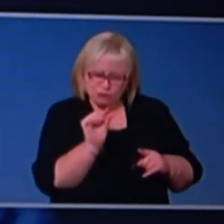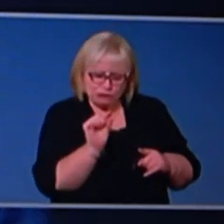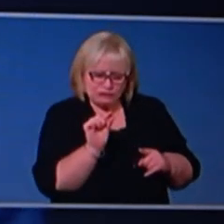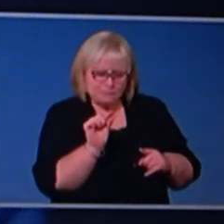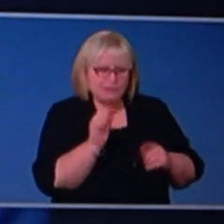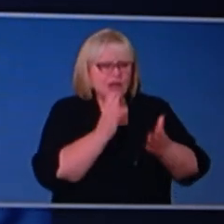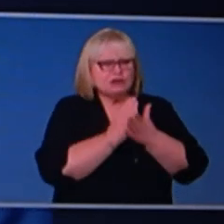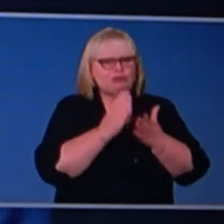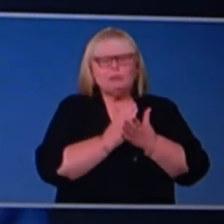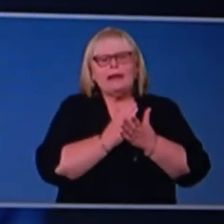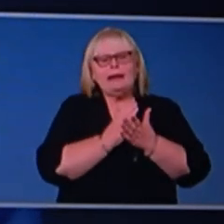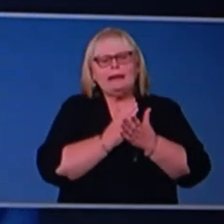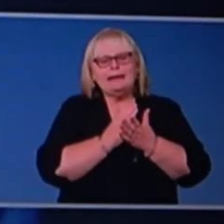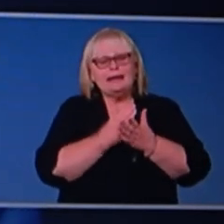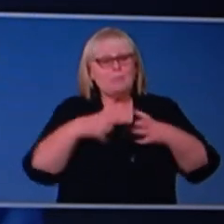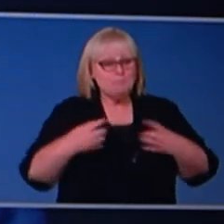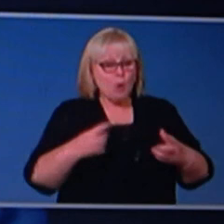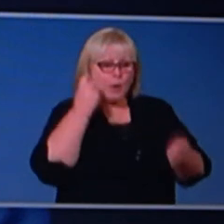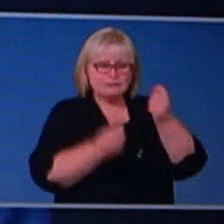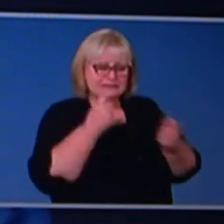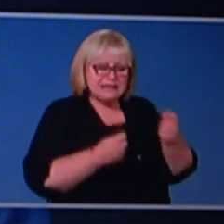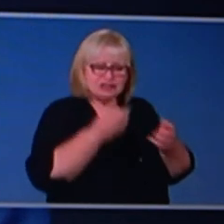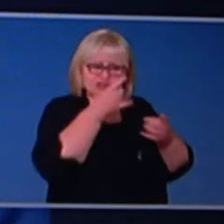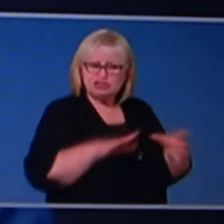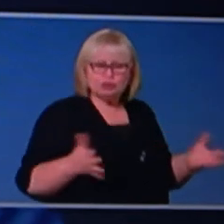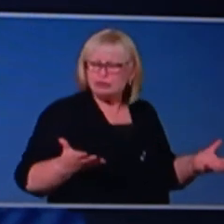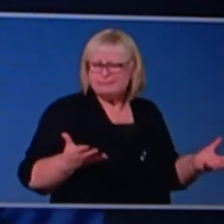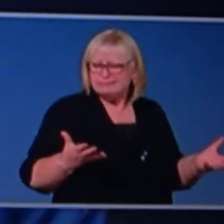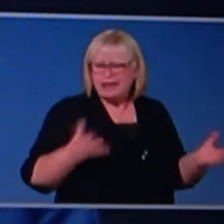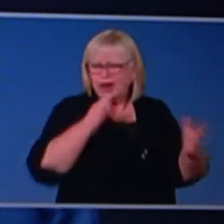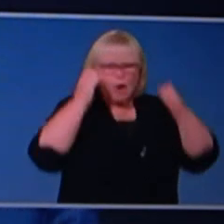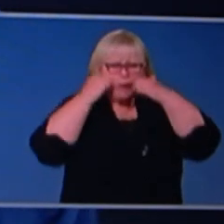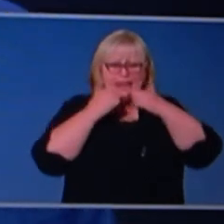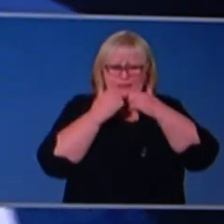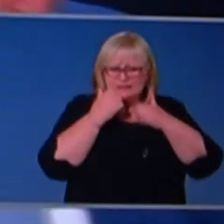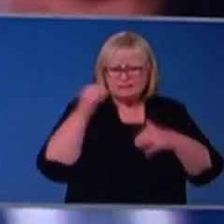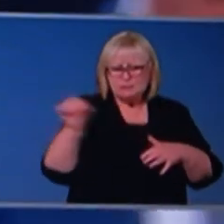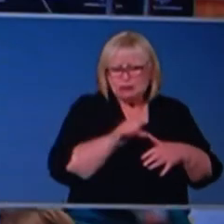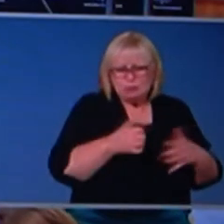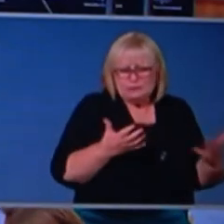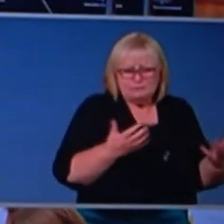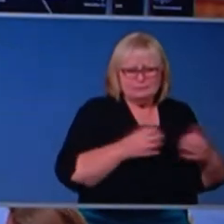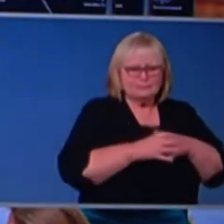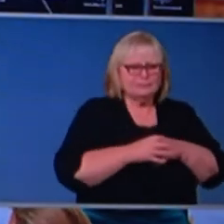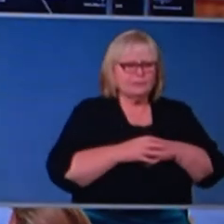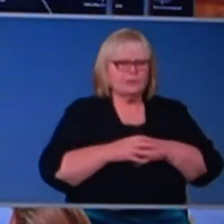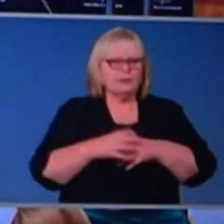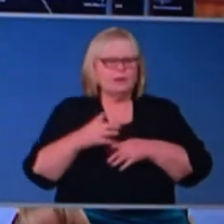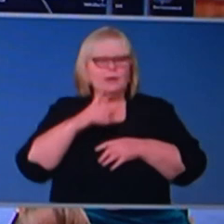a strong basis, uh, to test, uh, a cohort of children at this time to